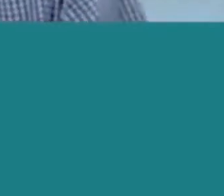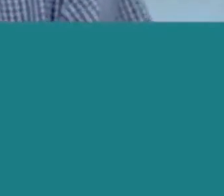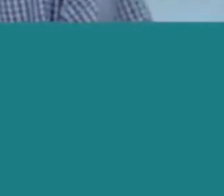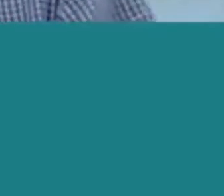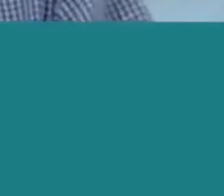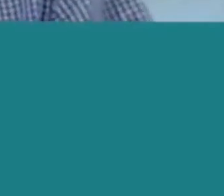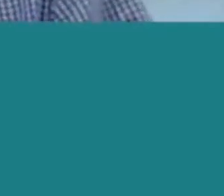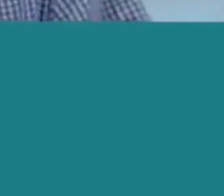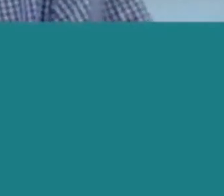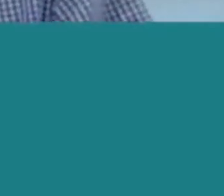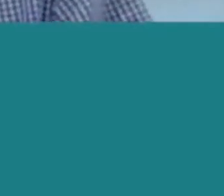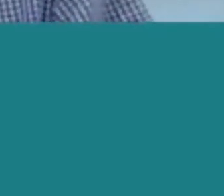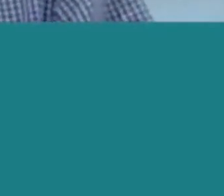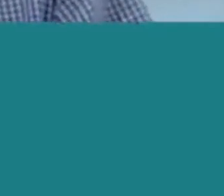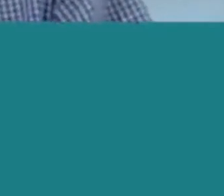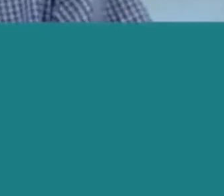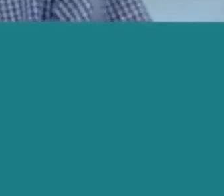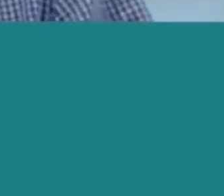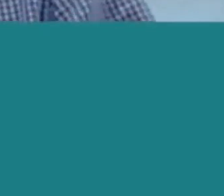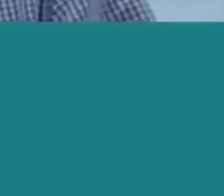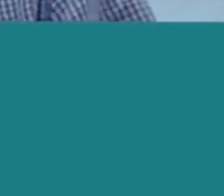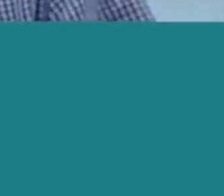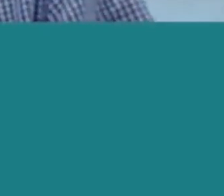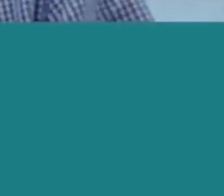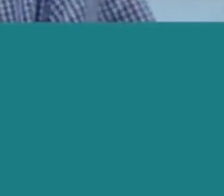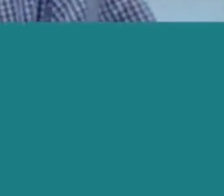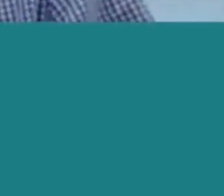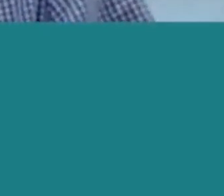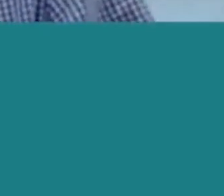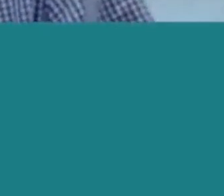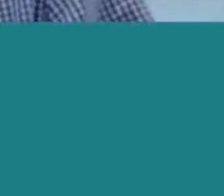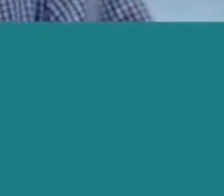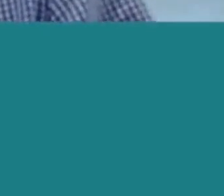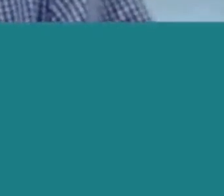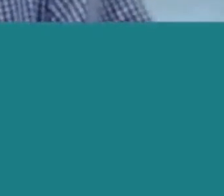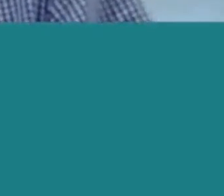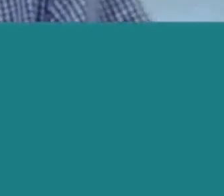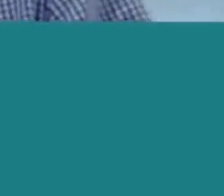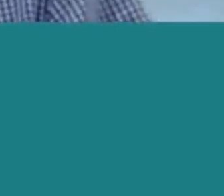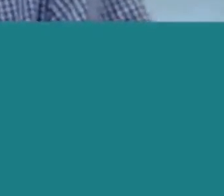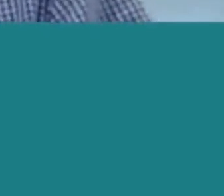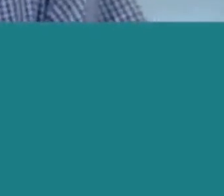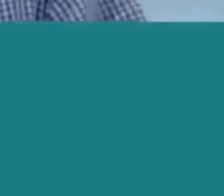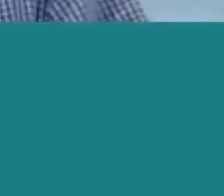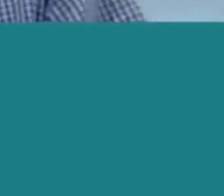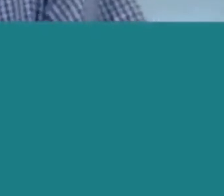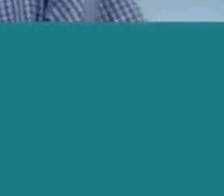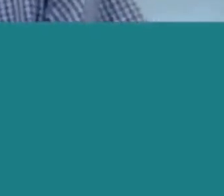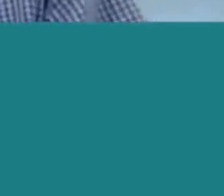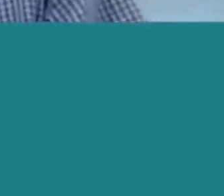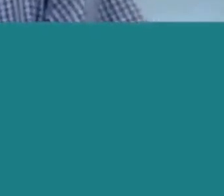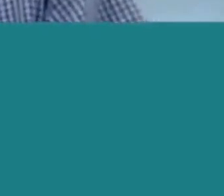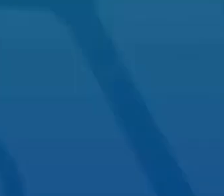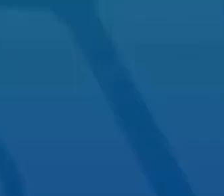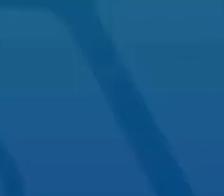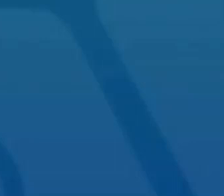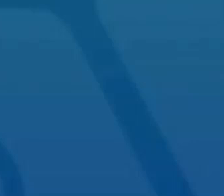it is going to be a generation of change but the returns on that investment are astronomical